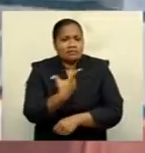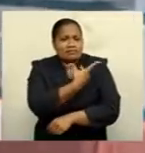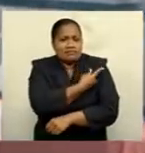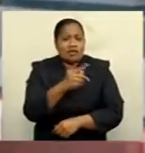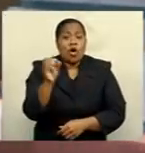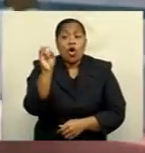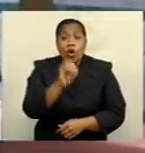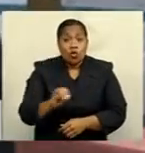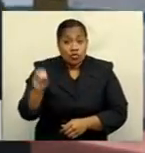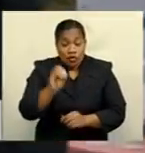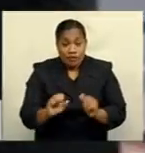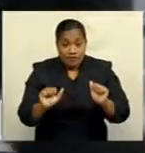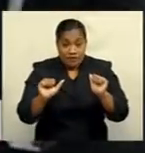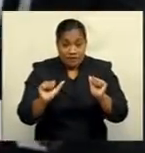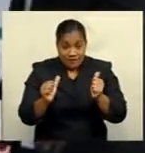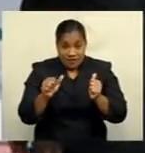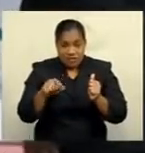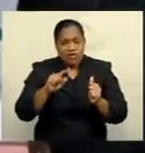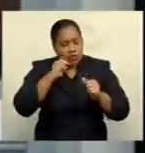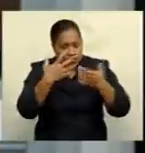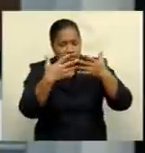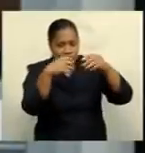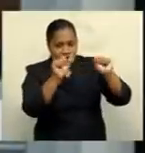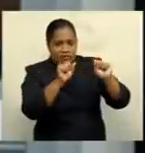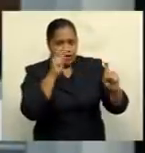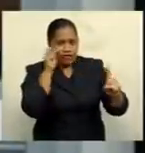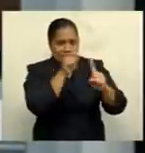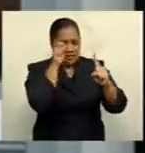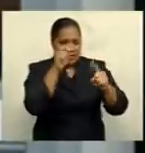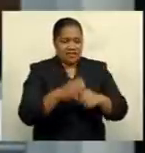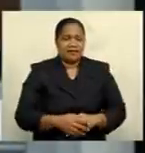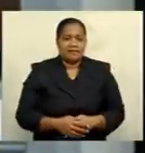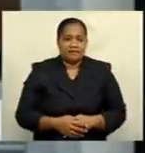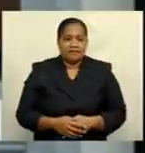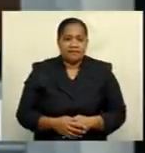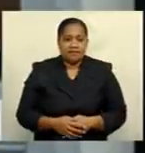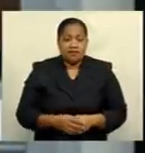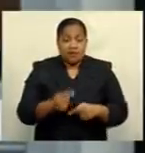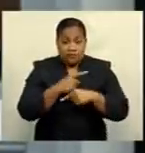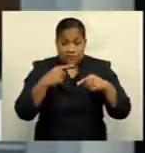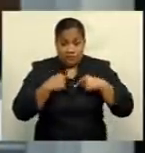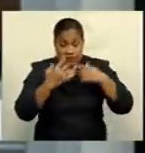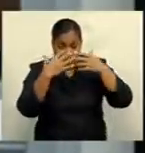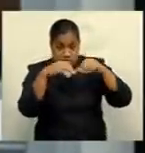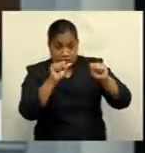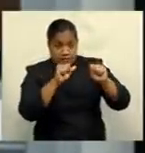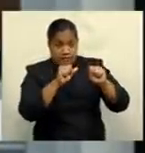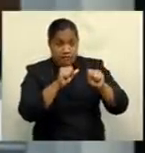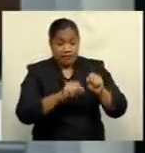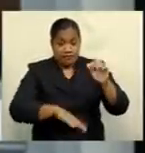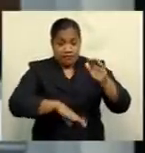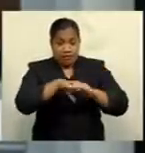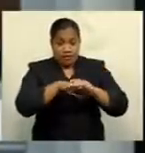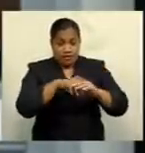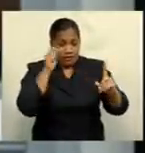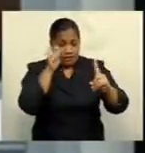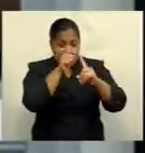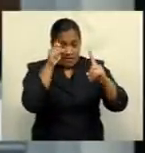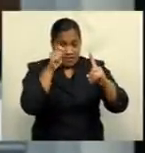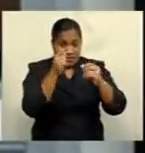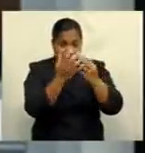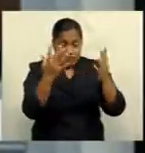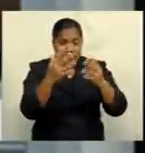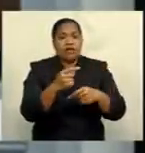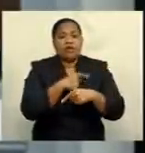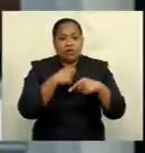end. As we achieve new thresholds for the full vaccination of our adult population, we will carefully roll back some